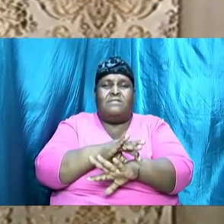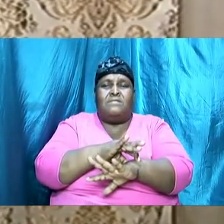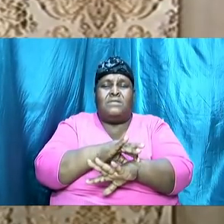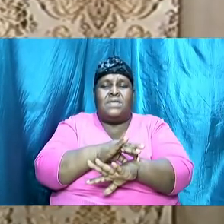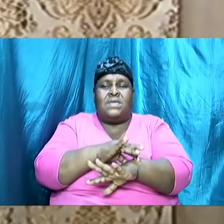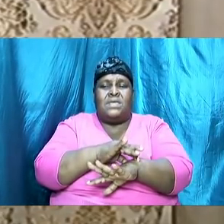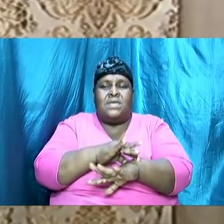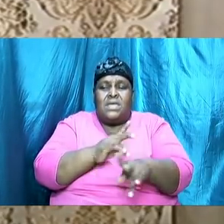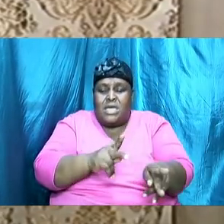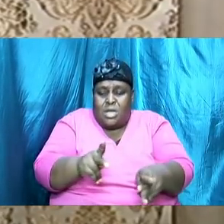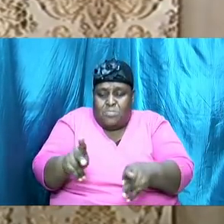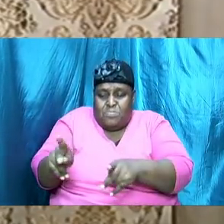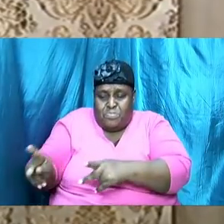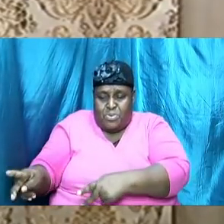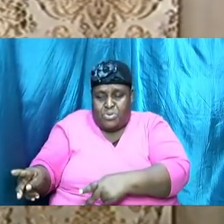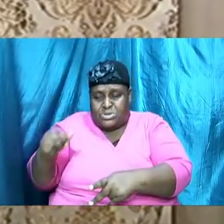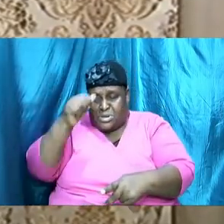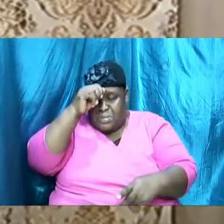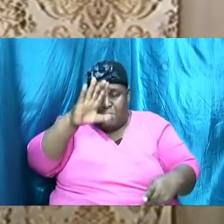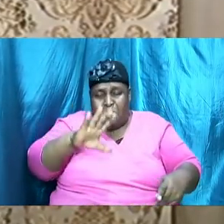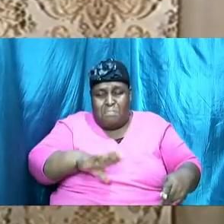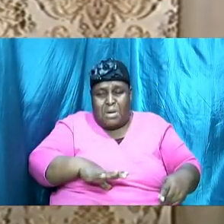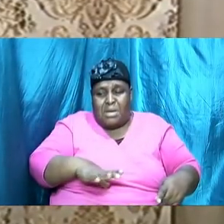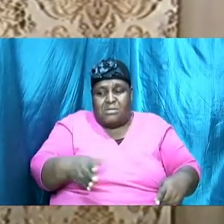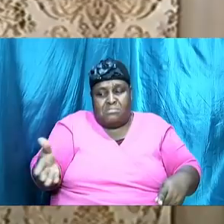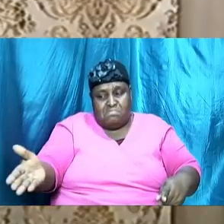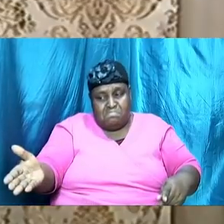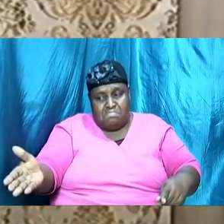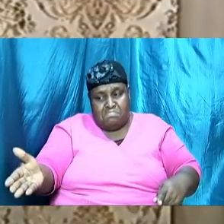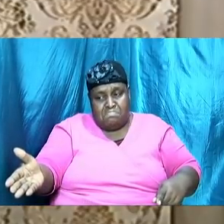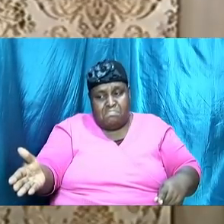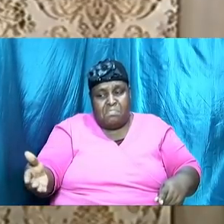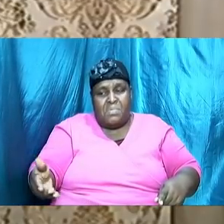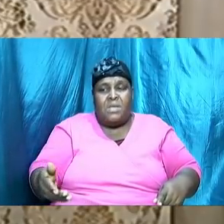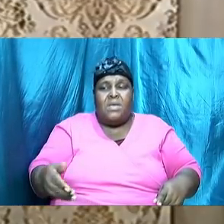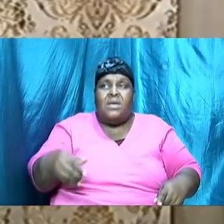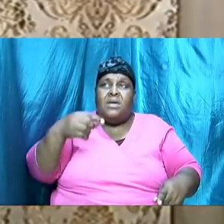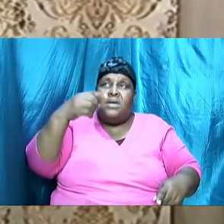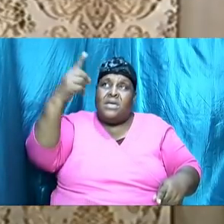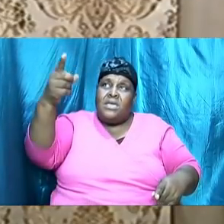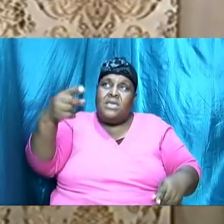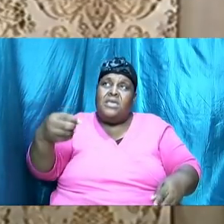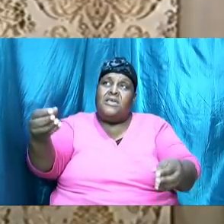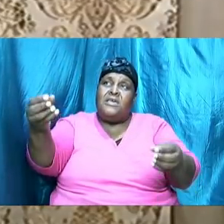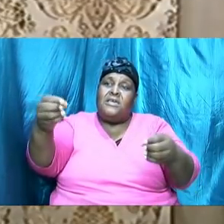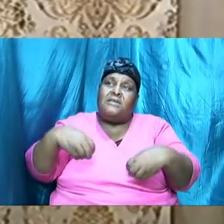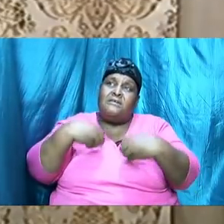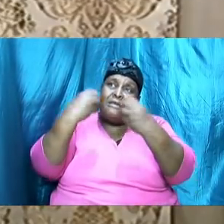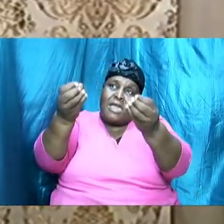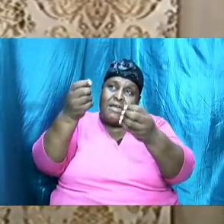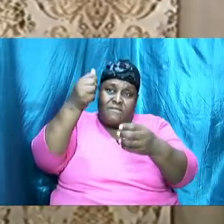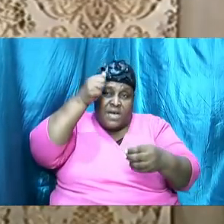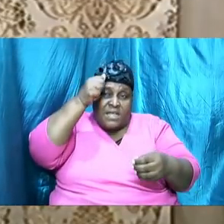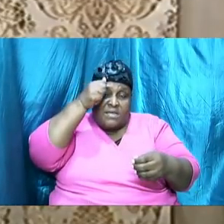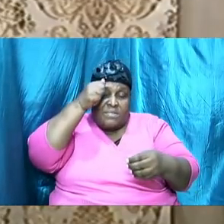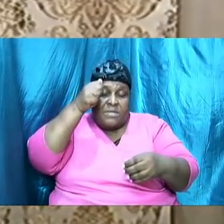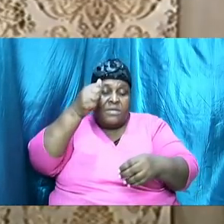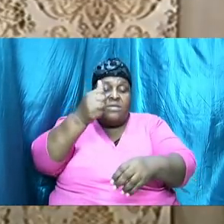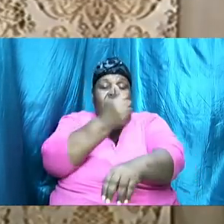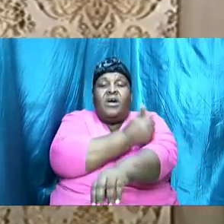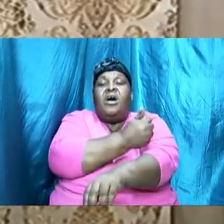placed man here he gave Adam the authority